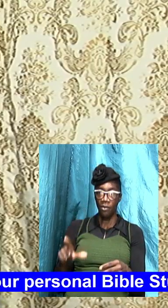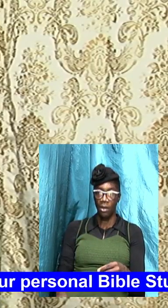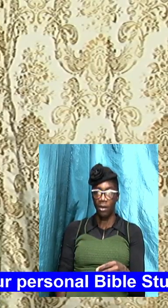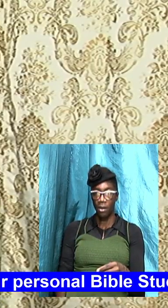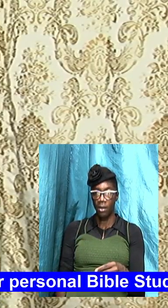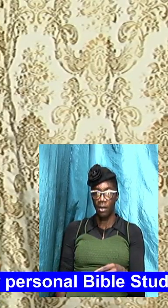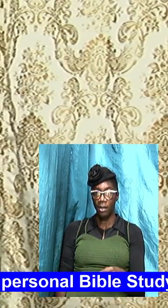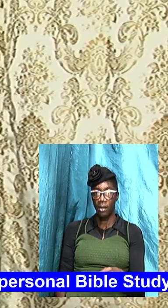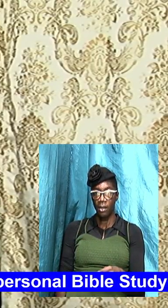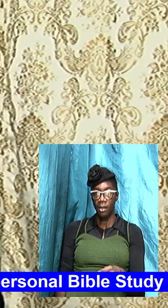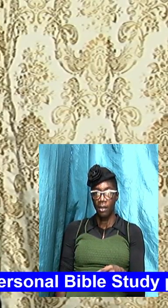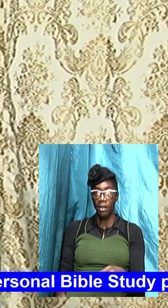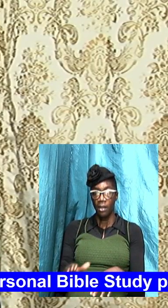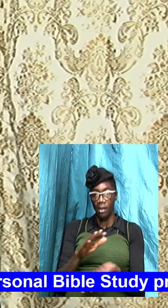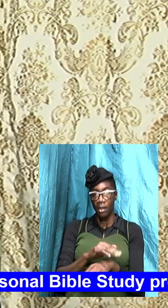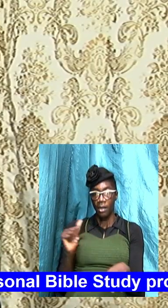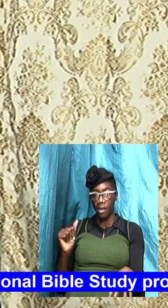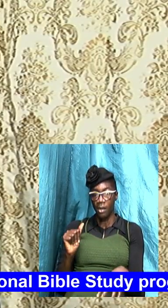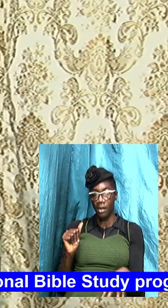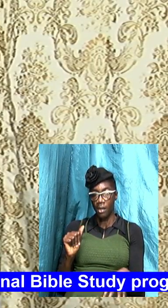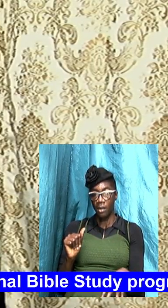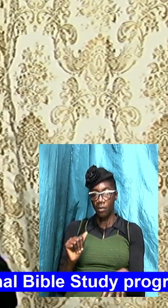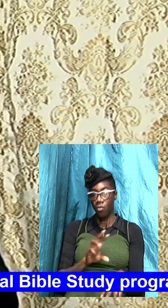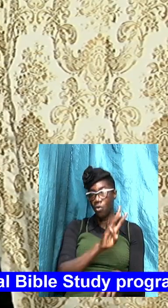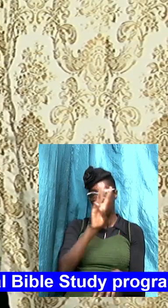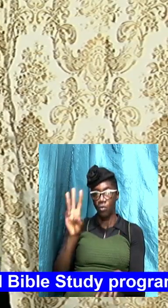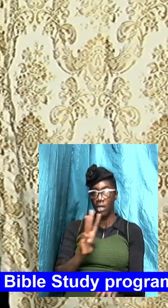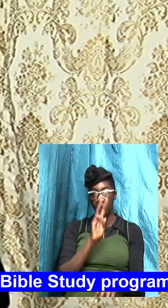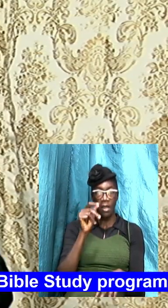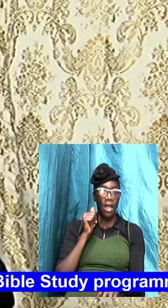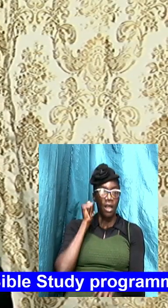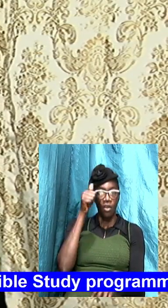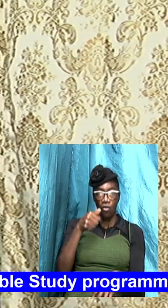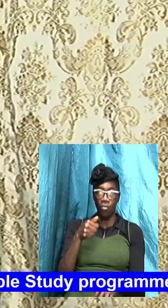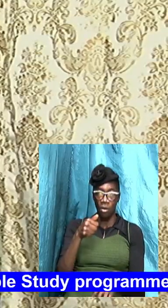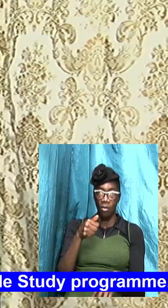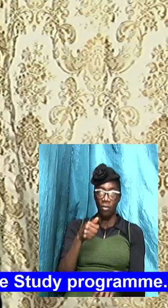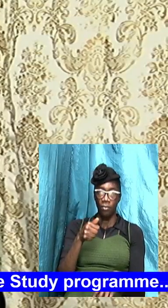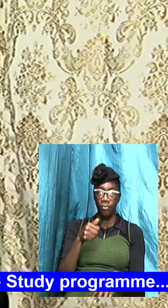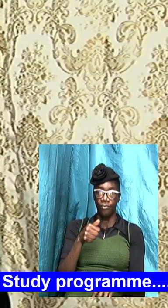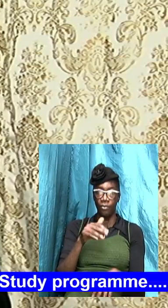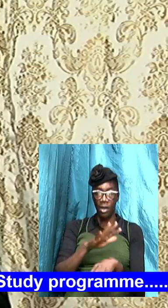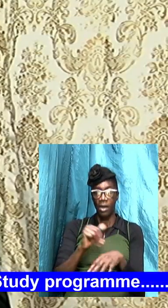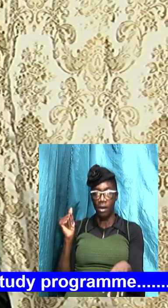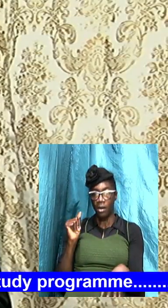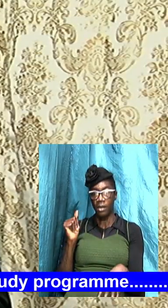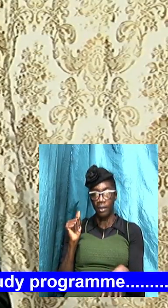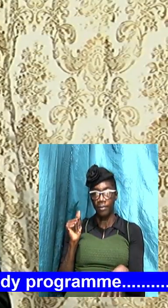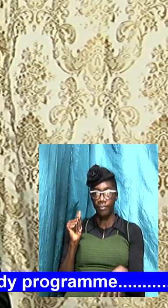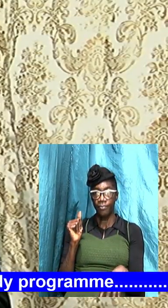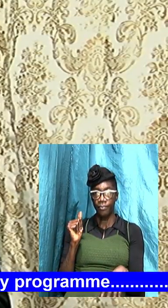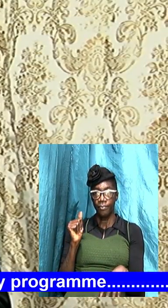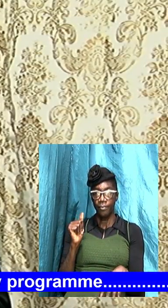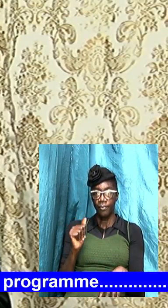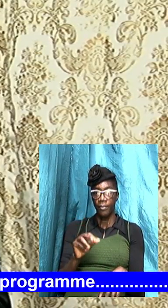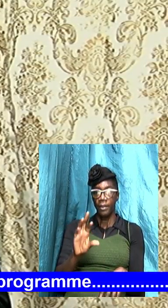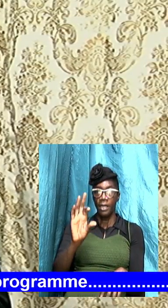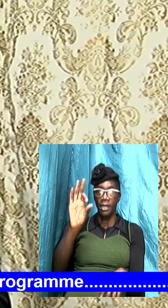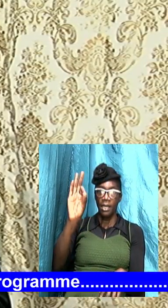you can start calling from Wednesday right so tomorrow you can call in and the number is